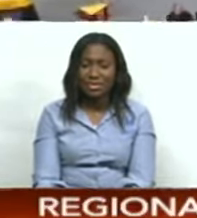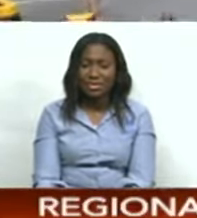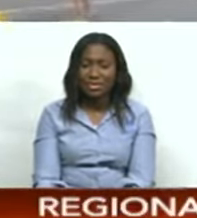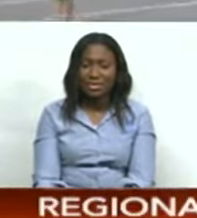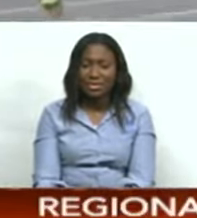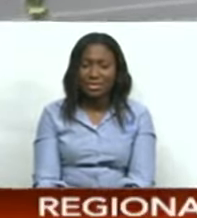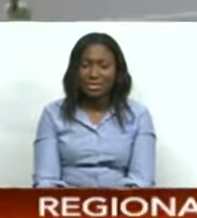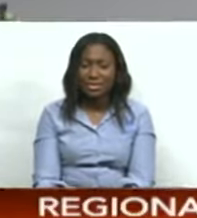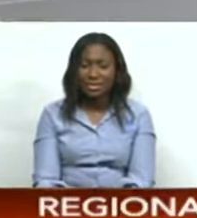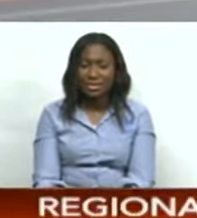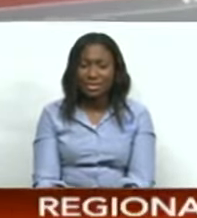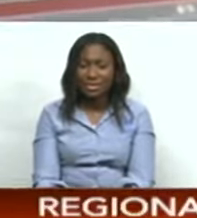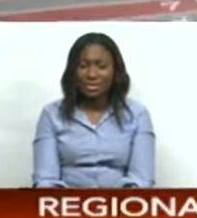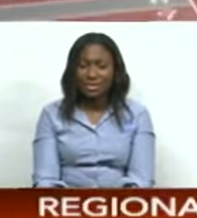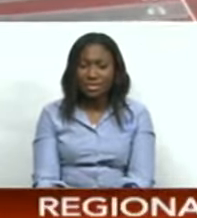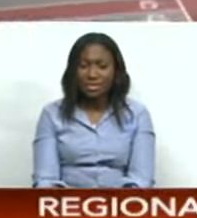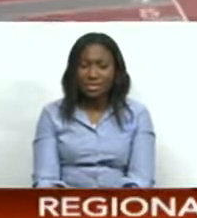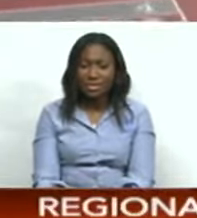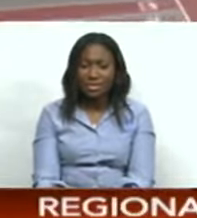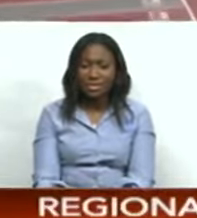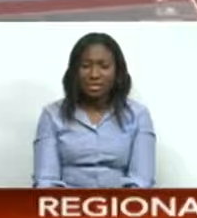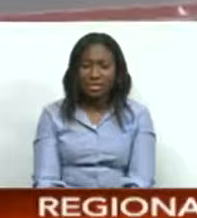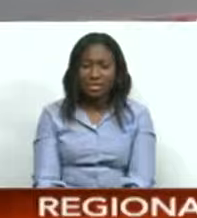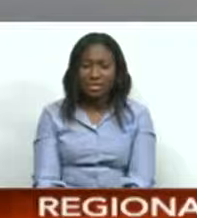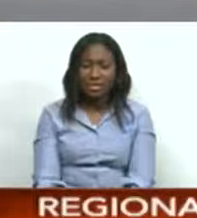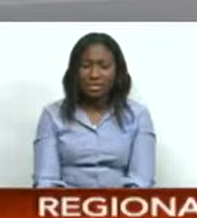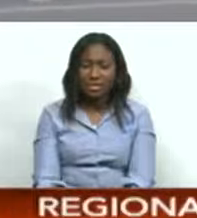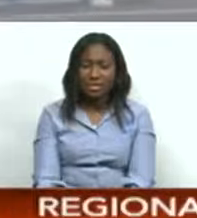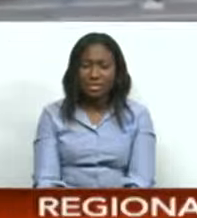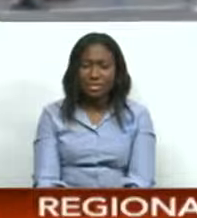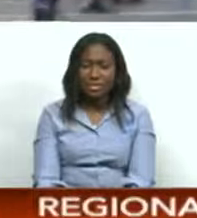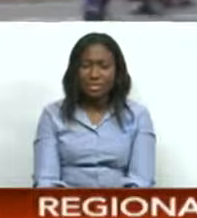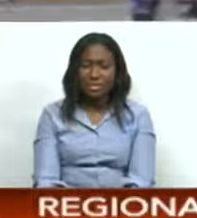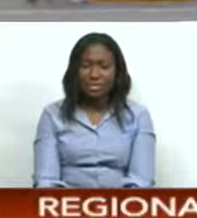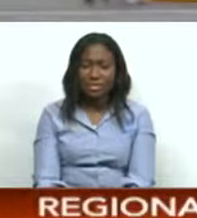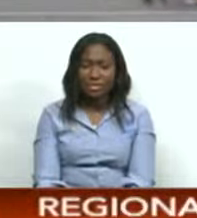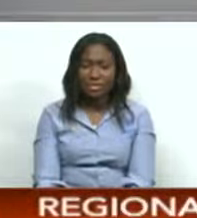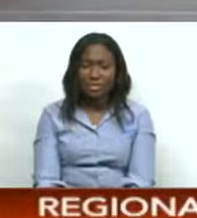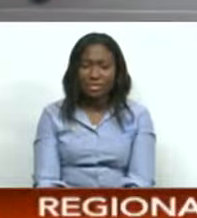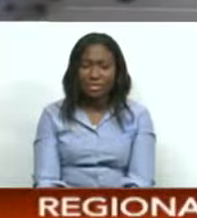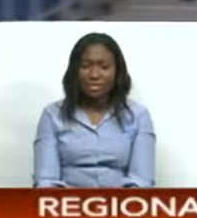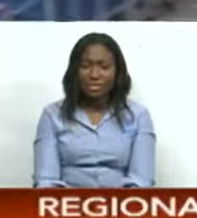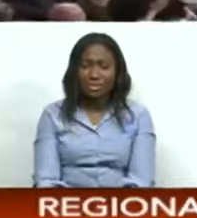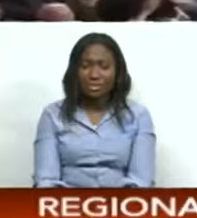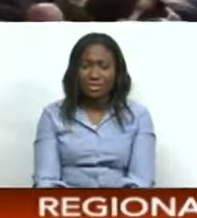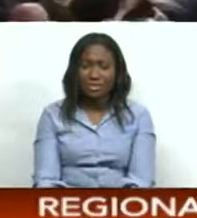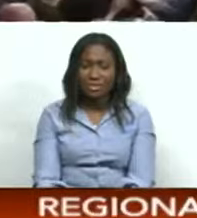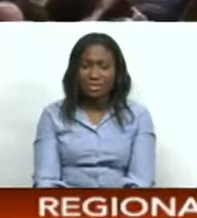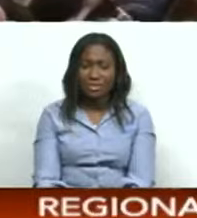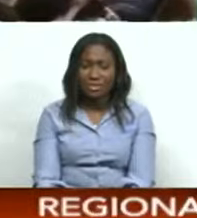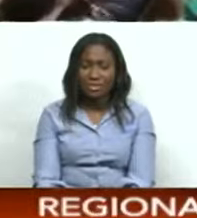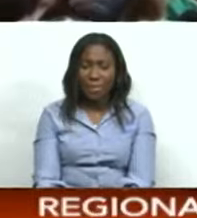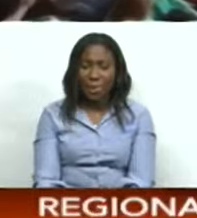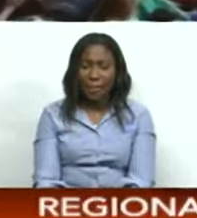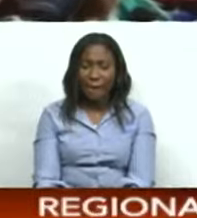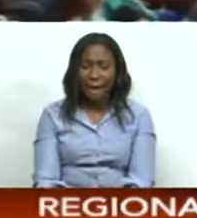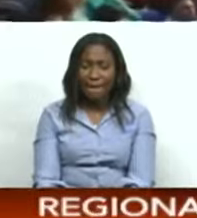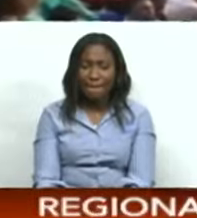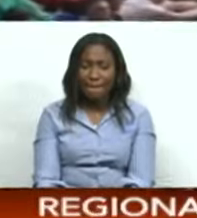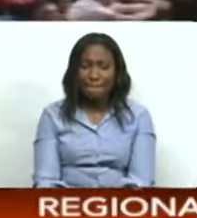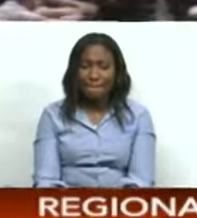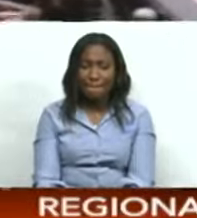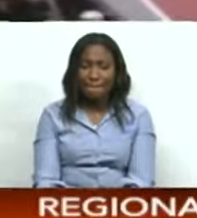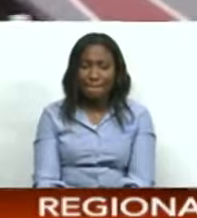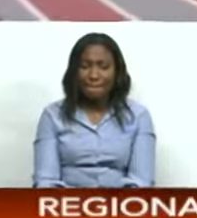Well, it might be a slightly different tactic from Jureme Richards, the defending champion, just on the extreme right of picture. He's closed up on barrage, but running